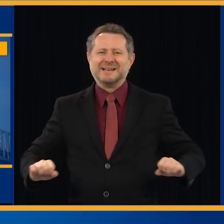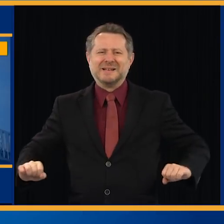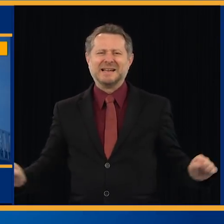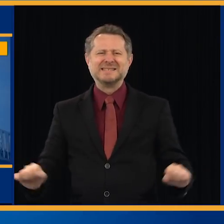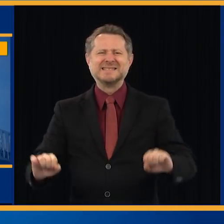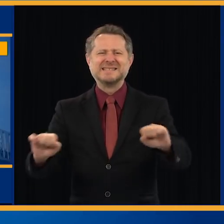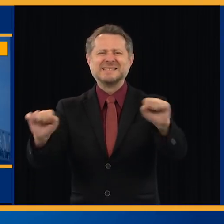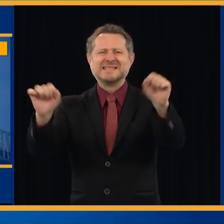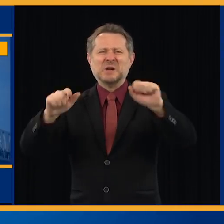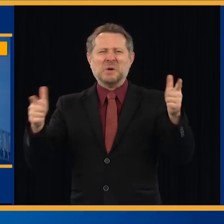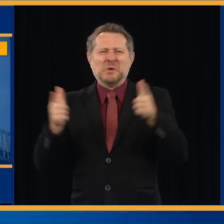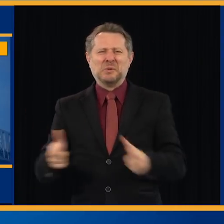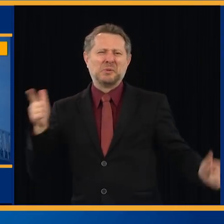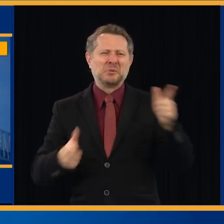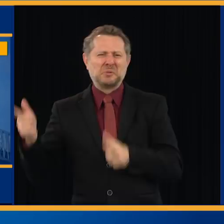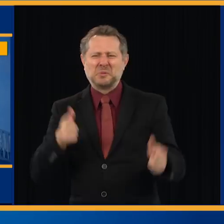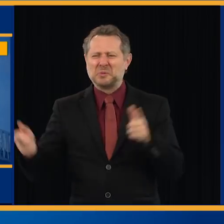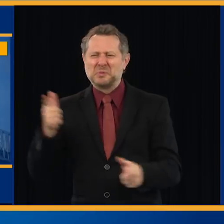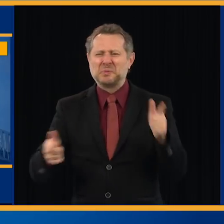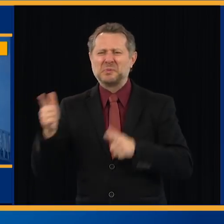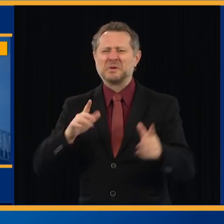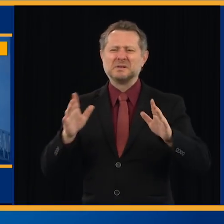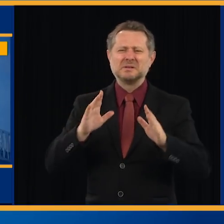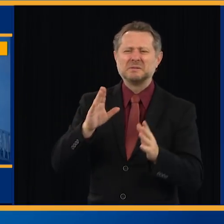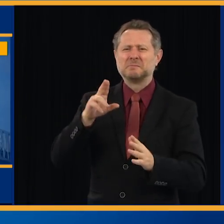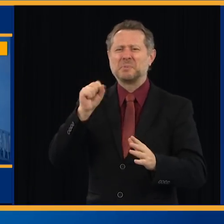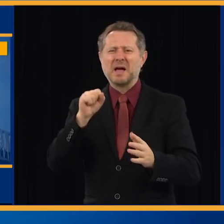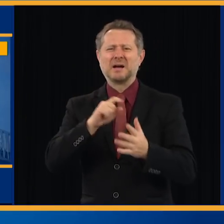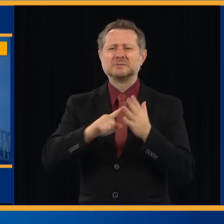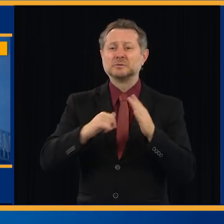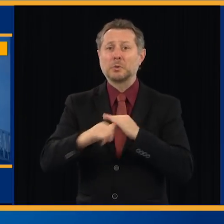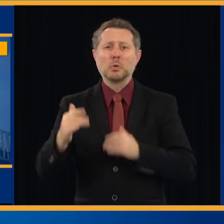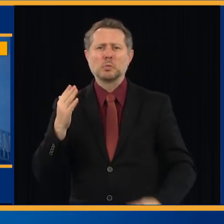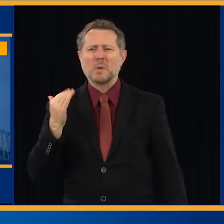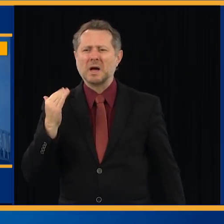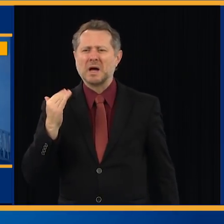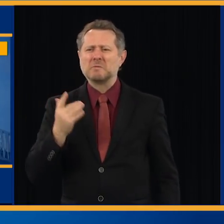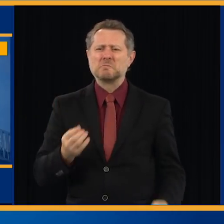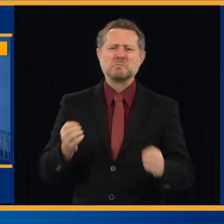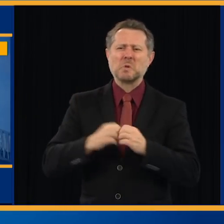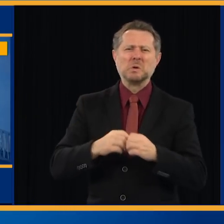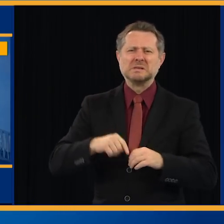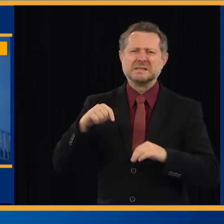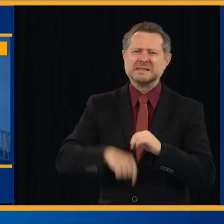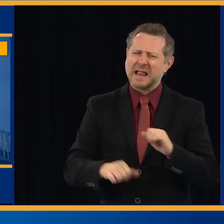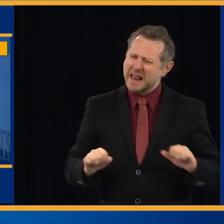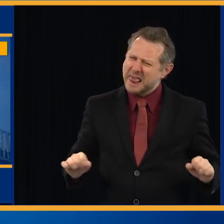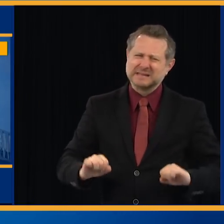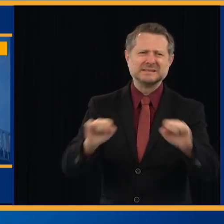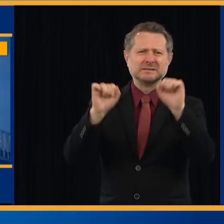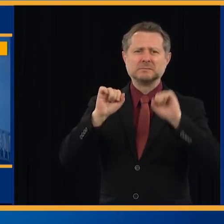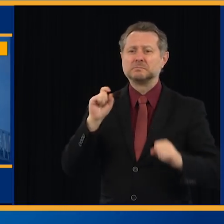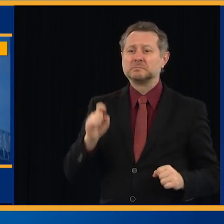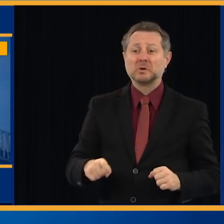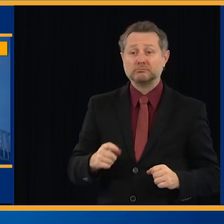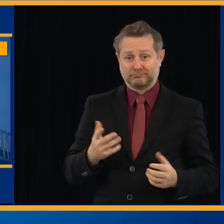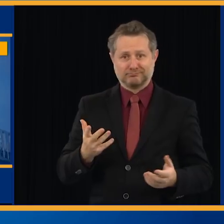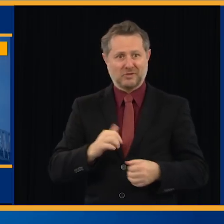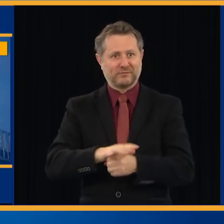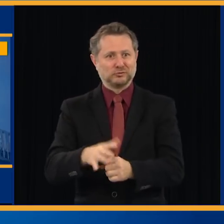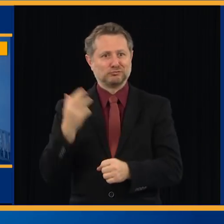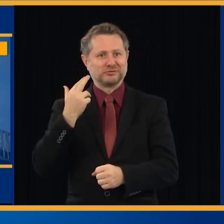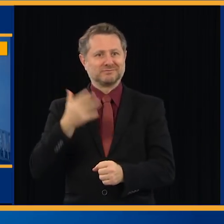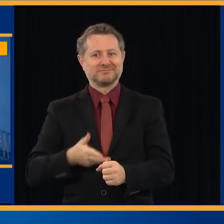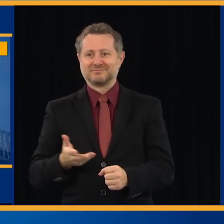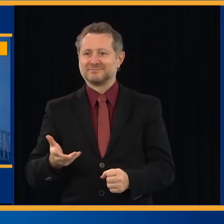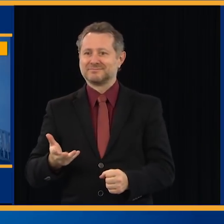stations. Why? Because you're in the middle of a pandemic. This is a place of density, and you have thousands and